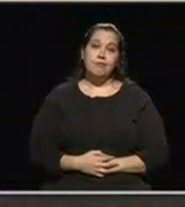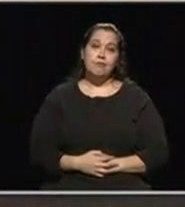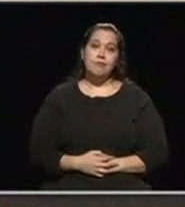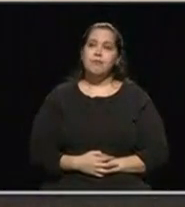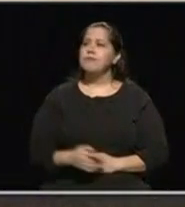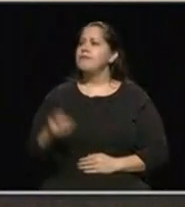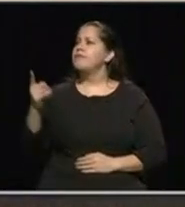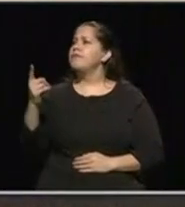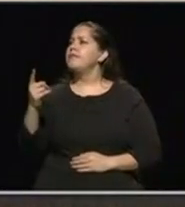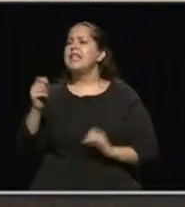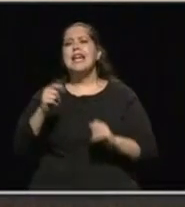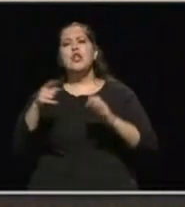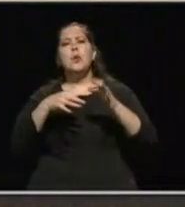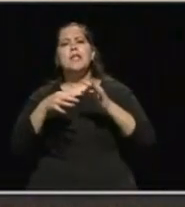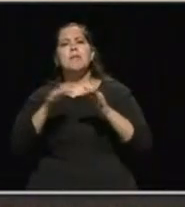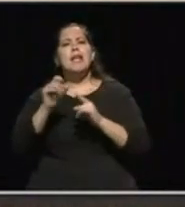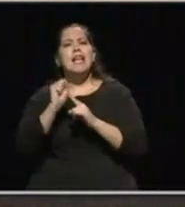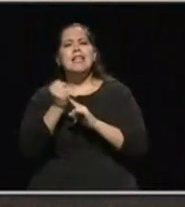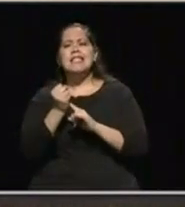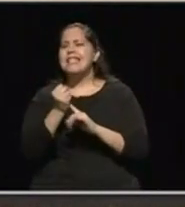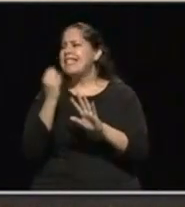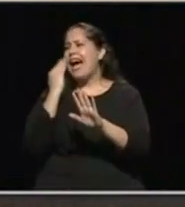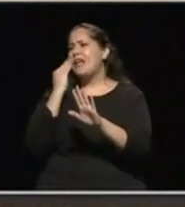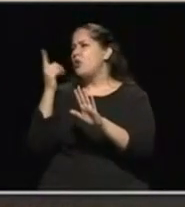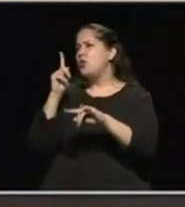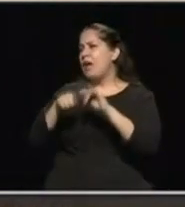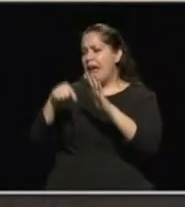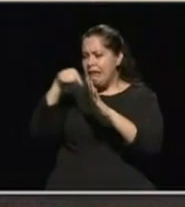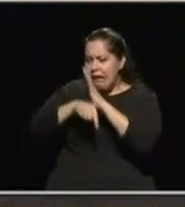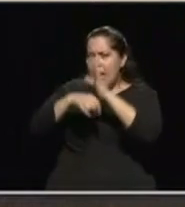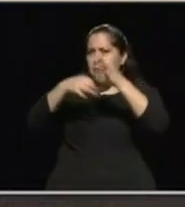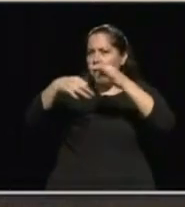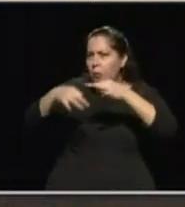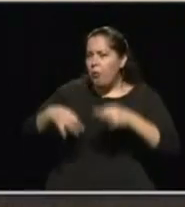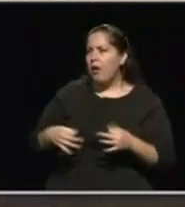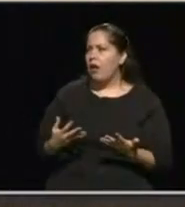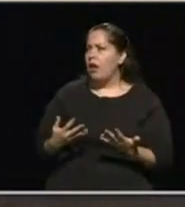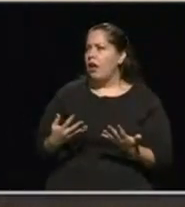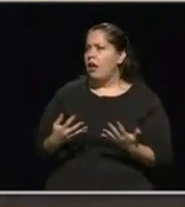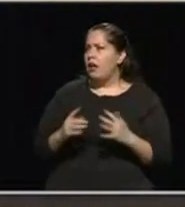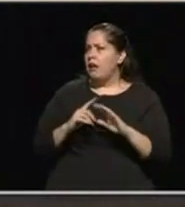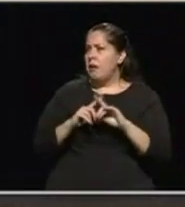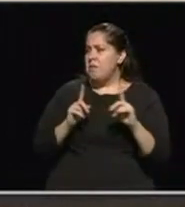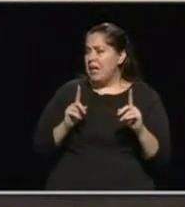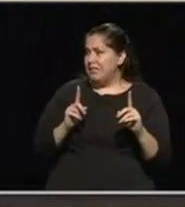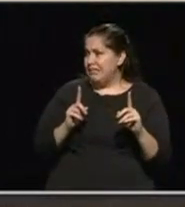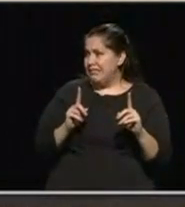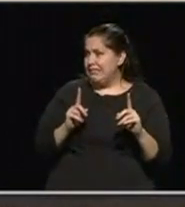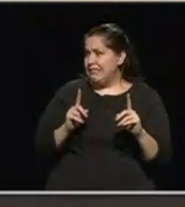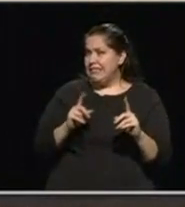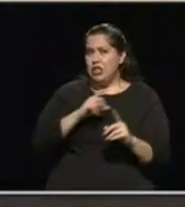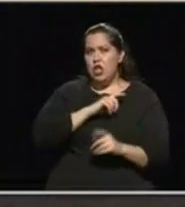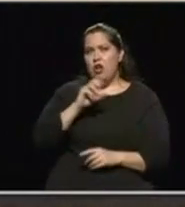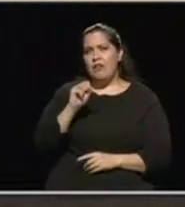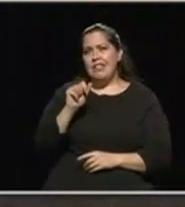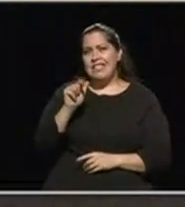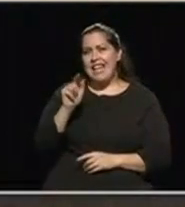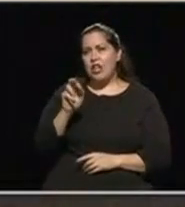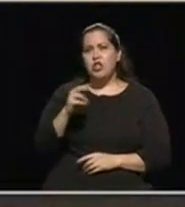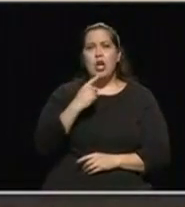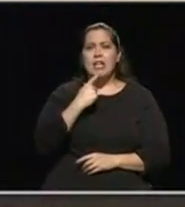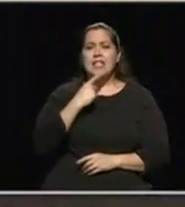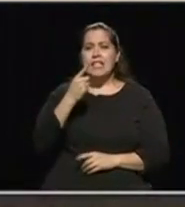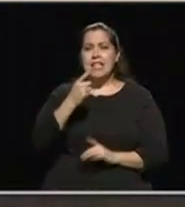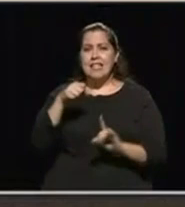Kind of walk us through that incident. know you don't can't get into it too much, but Sheriff Salazar says this is an